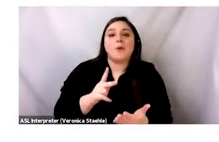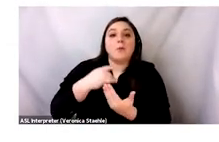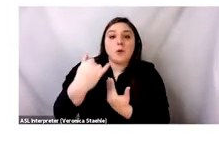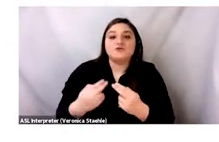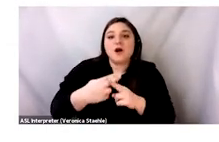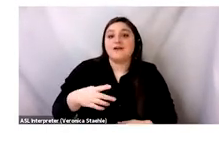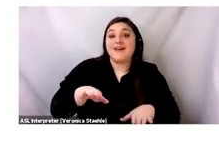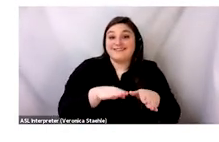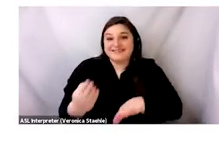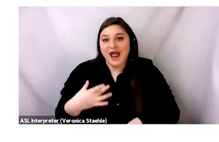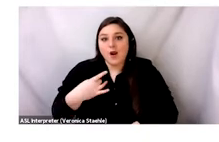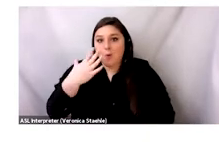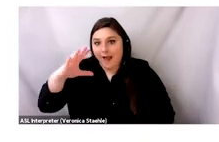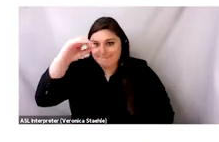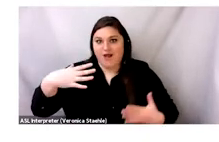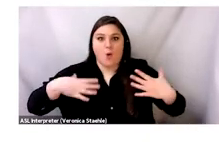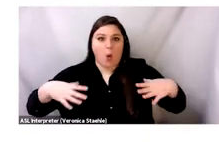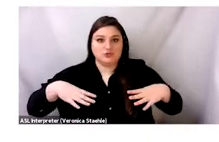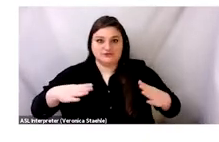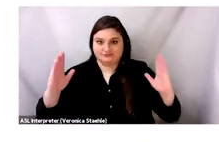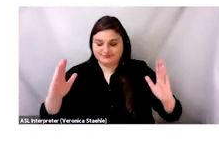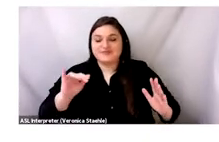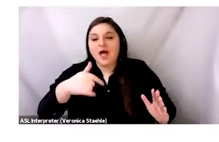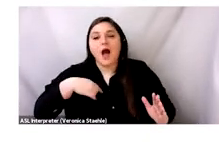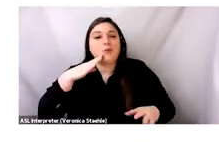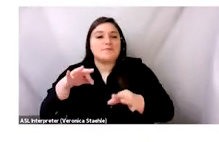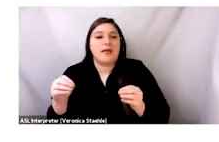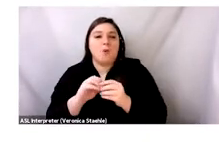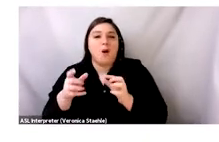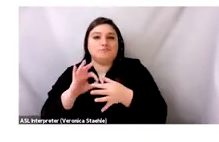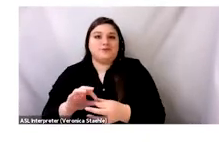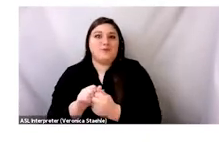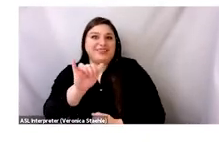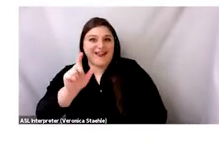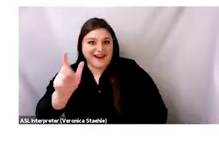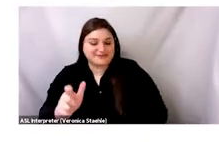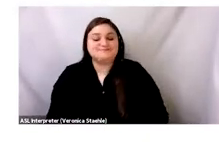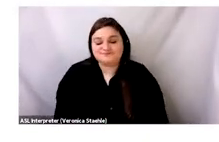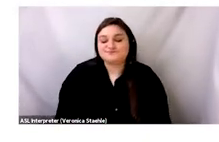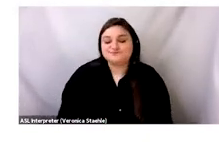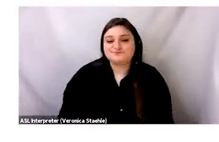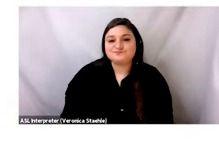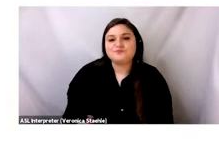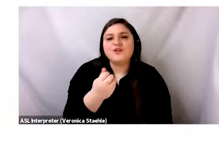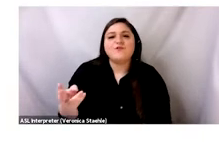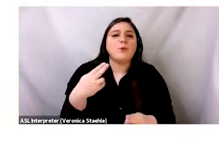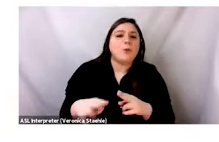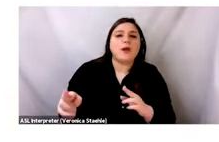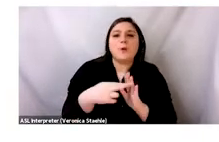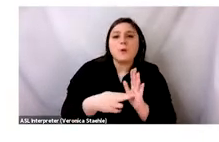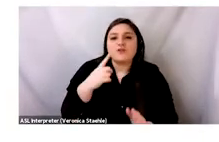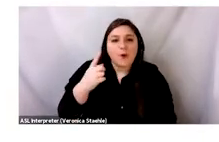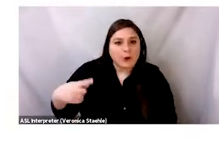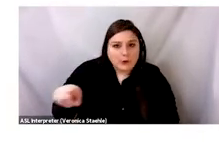that is called Dead White Man's Clothes, which you'll hear a little bit more about soon. And quickly, just a last housekeeping thing,